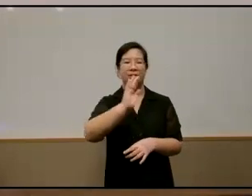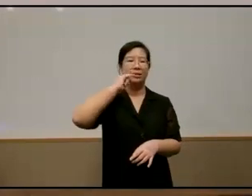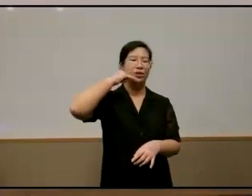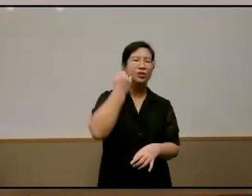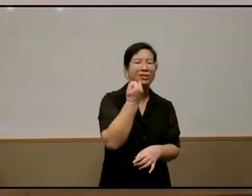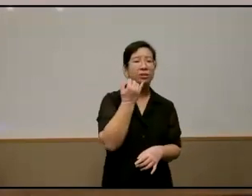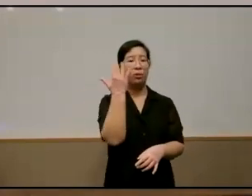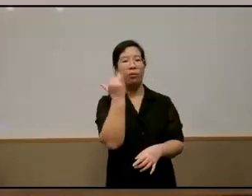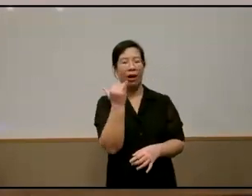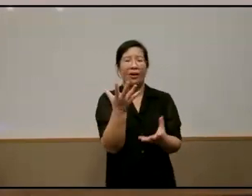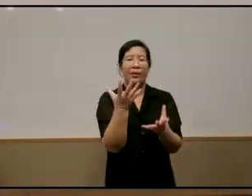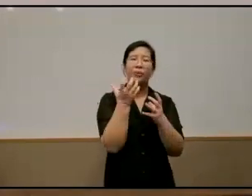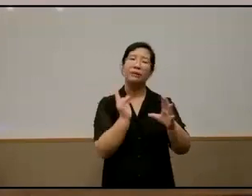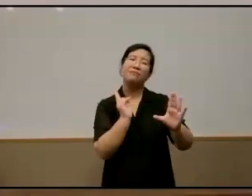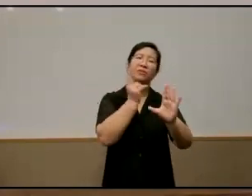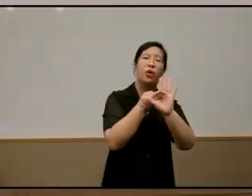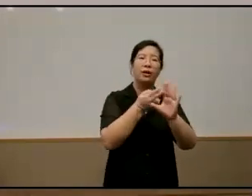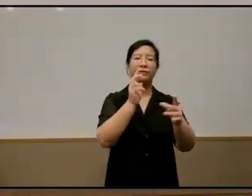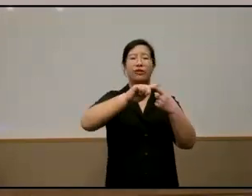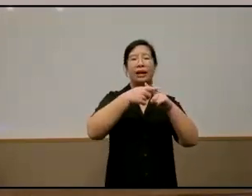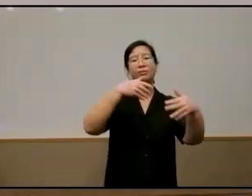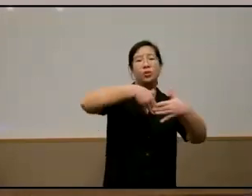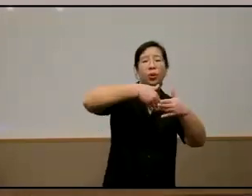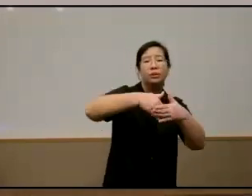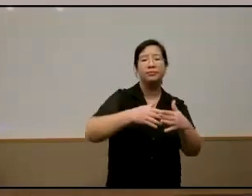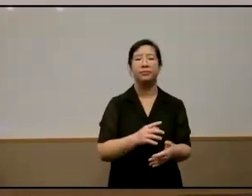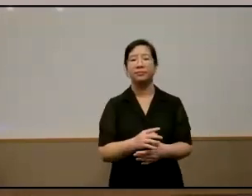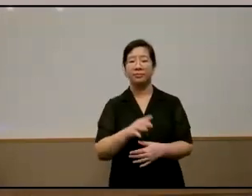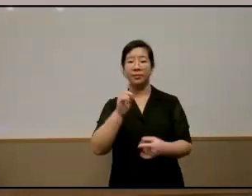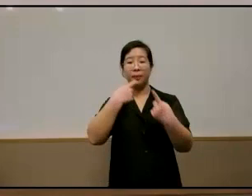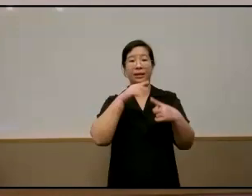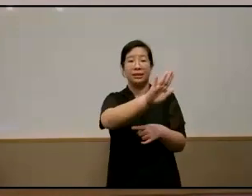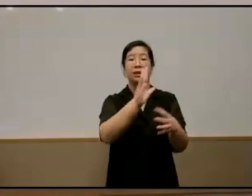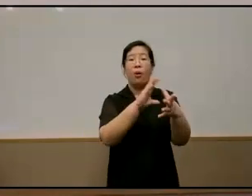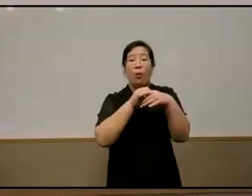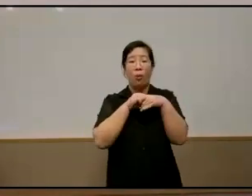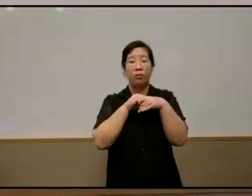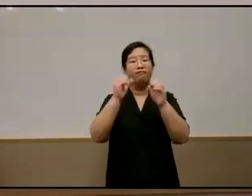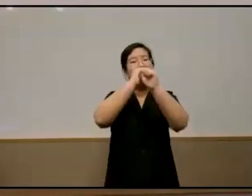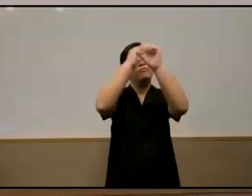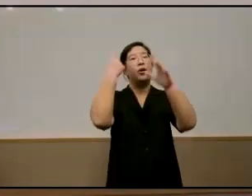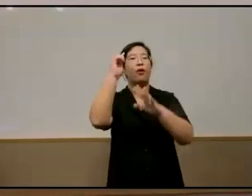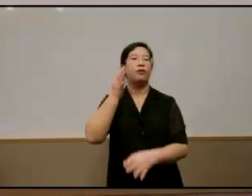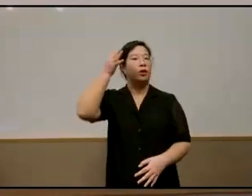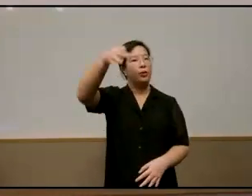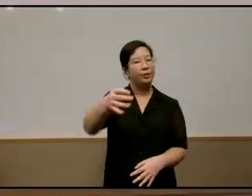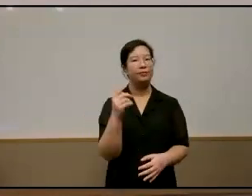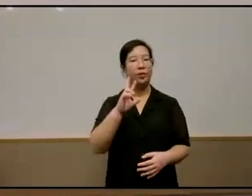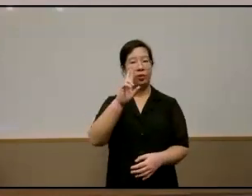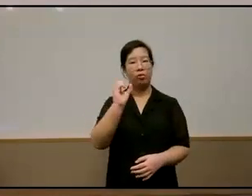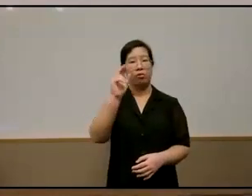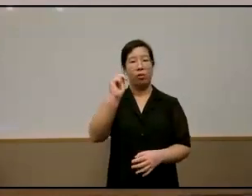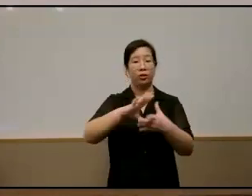join his friends for soccer and the doubts he has for his own aspirations for the future ron's interactive story